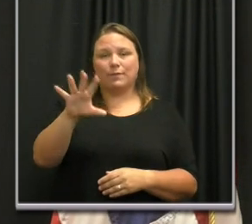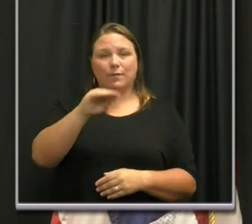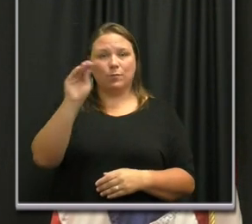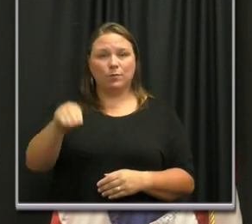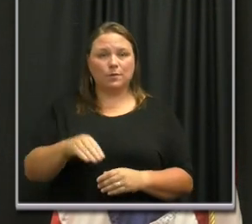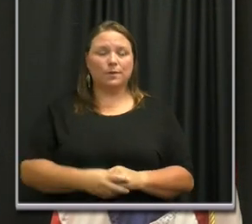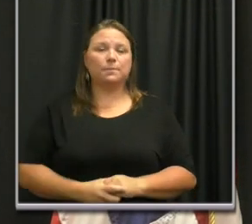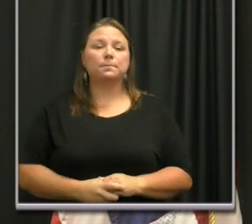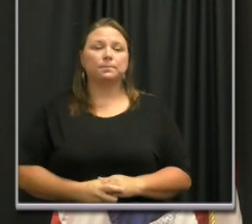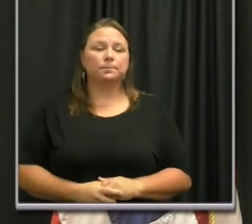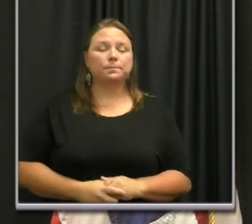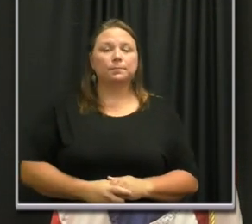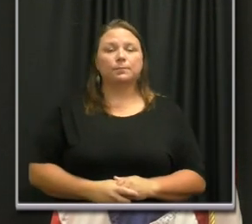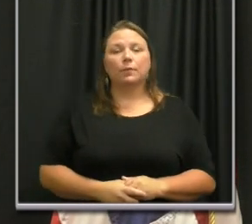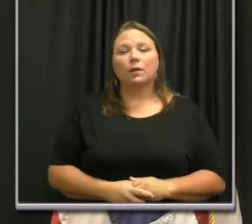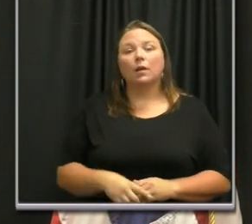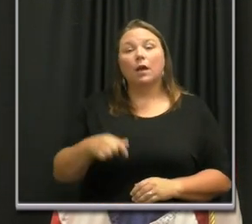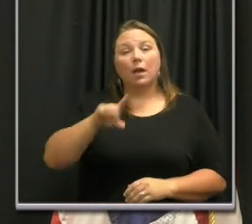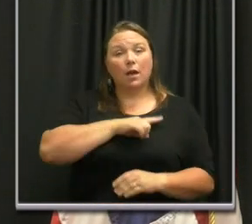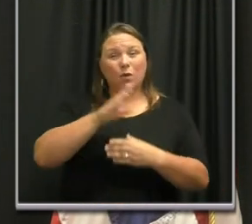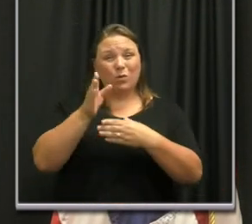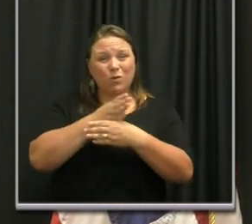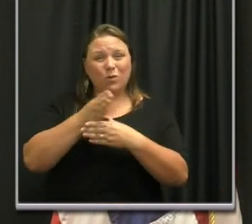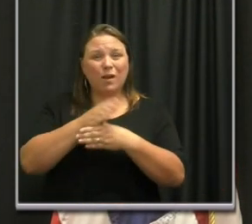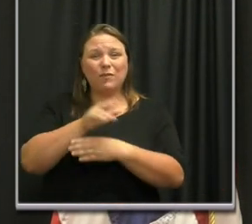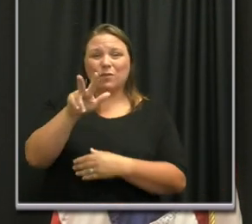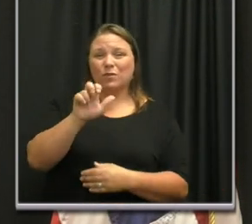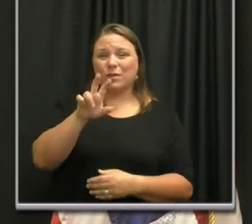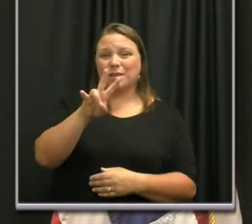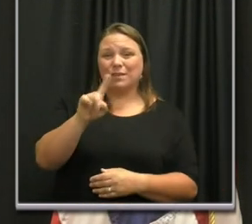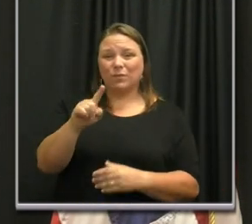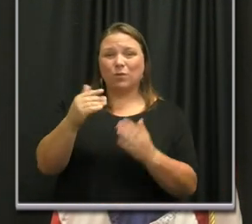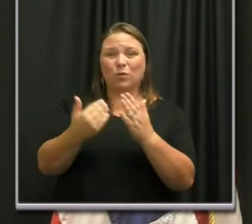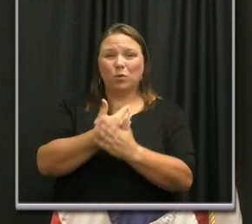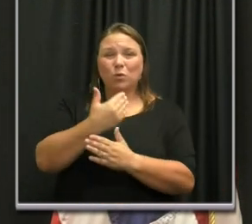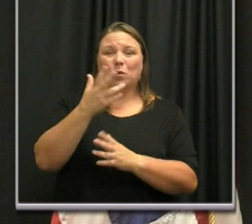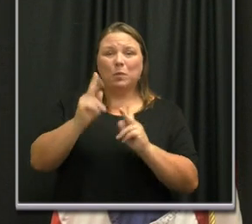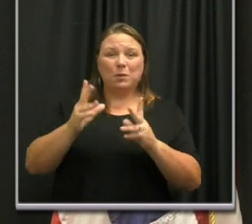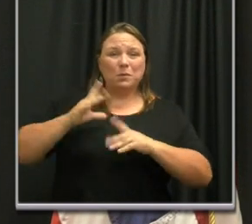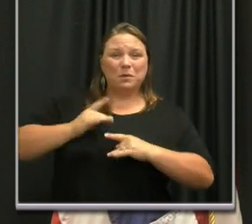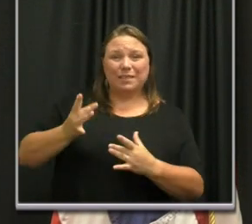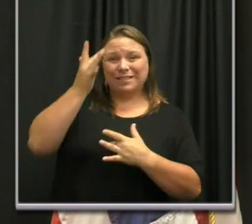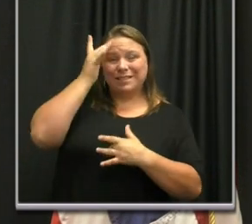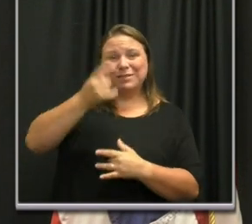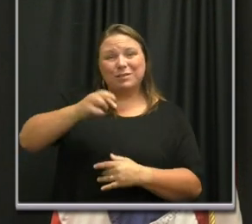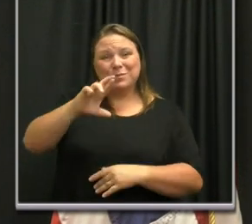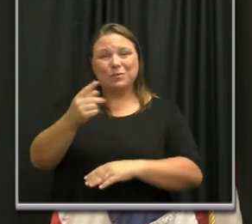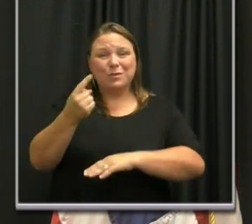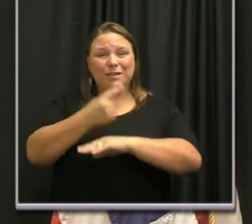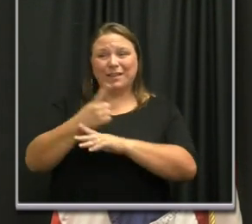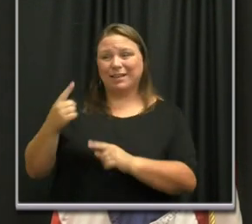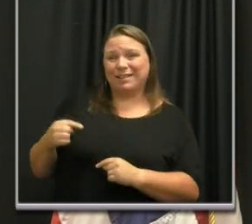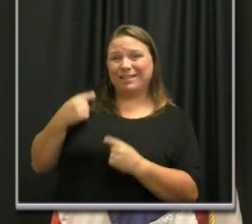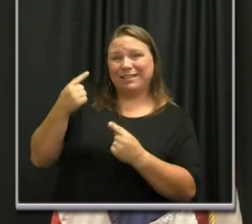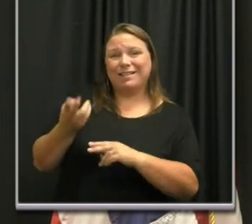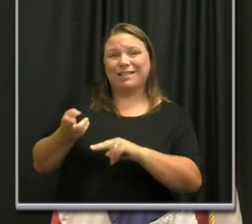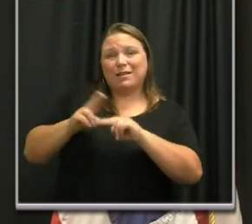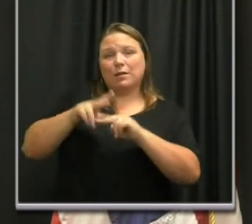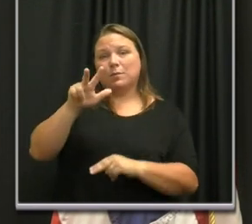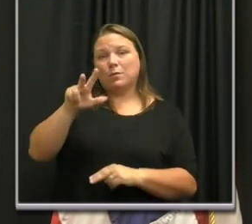Our rolling average is 371 new cases per day and that's up 31 cases since Thursday.